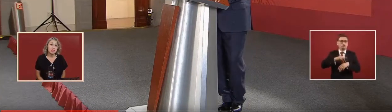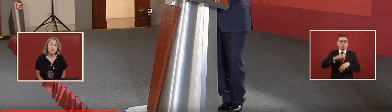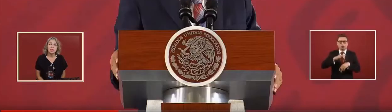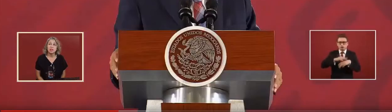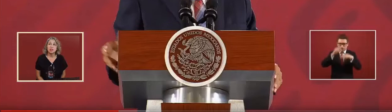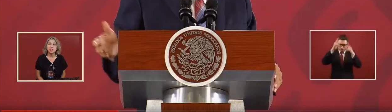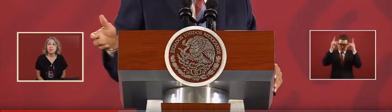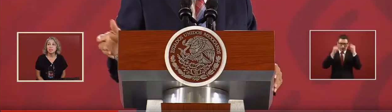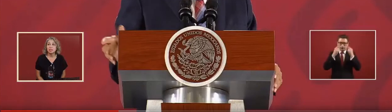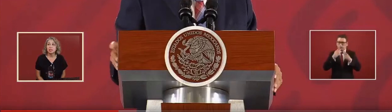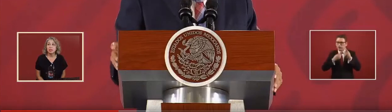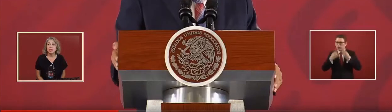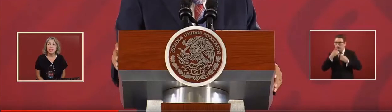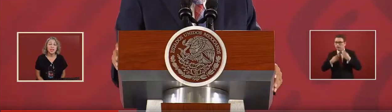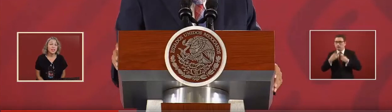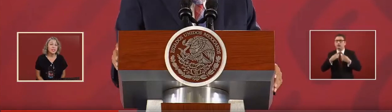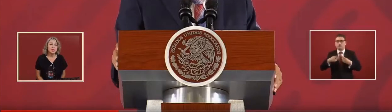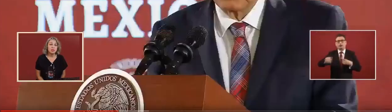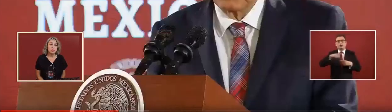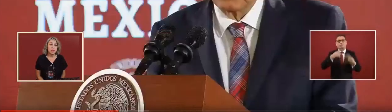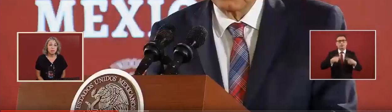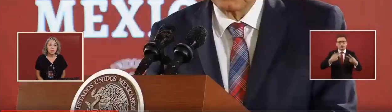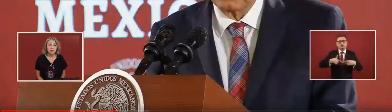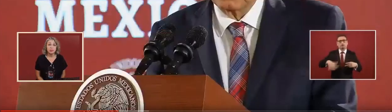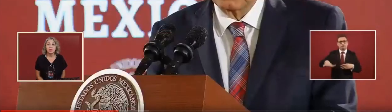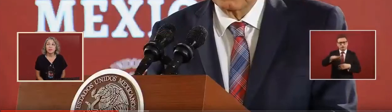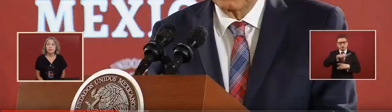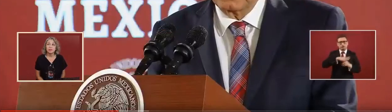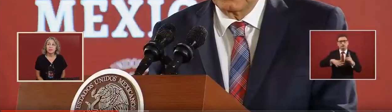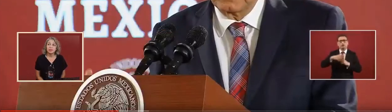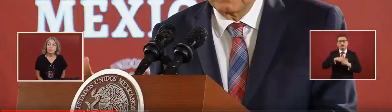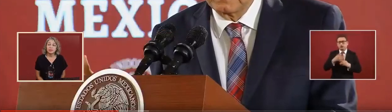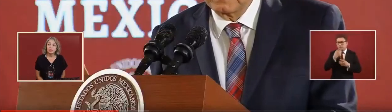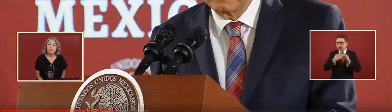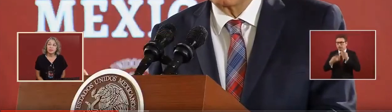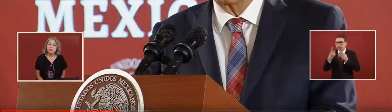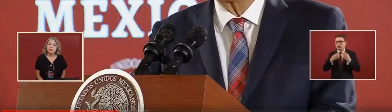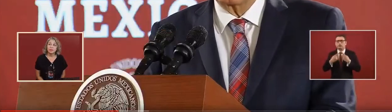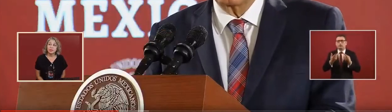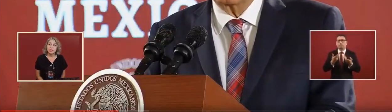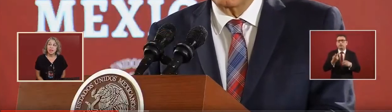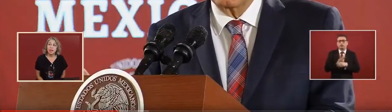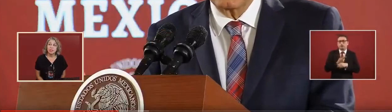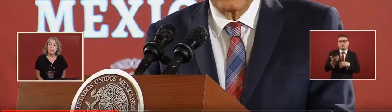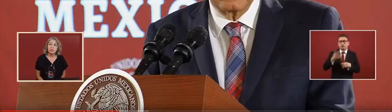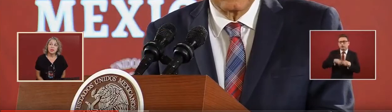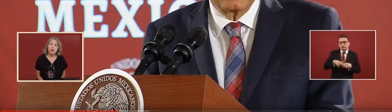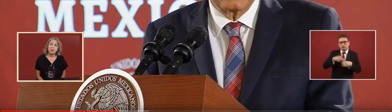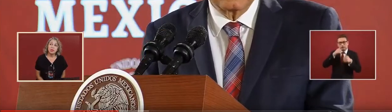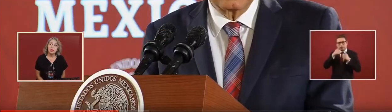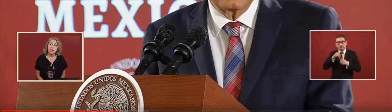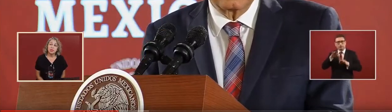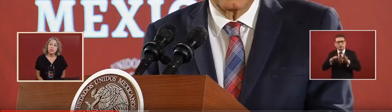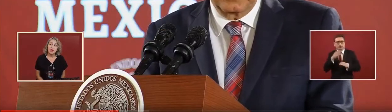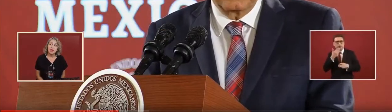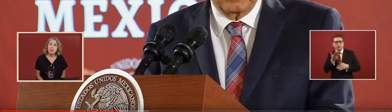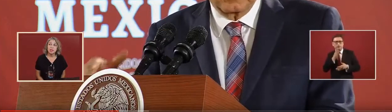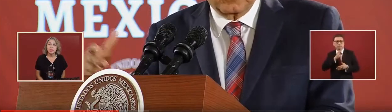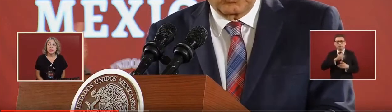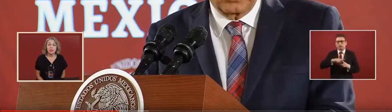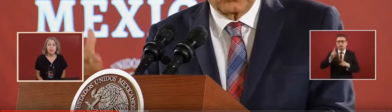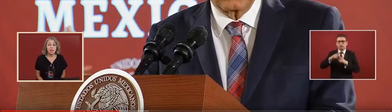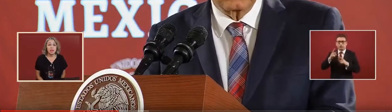listen to the people as to how they're being treated. All of these things.